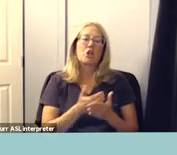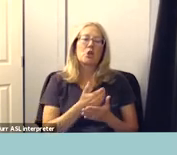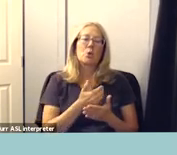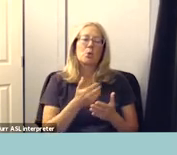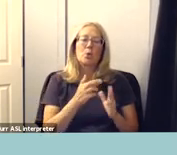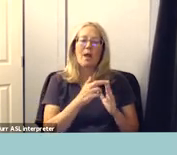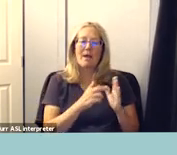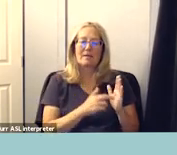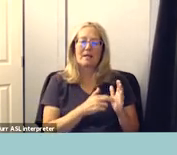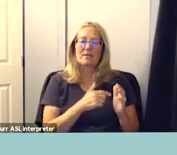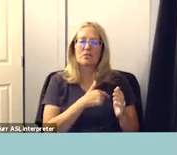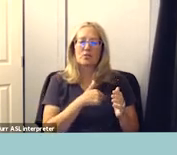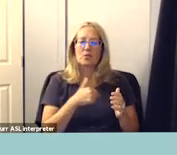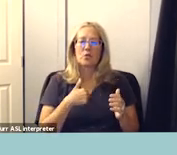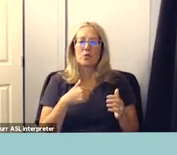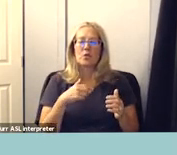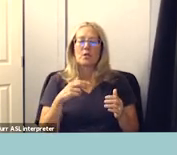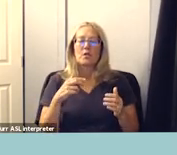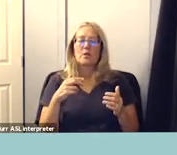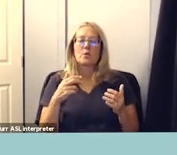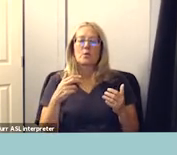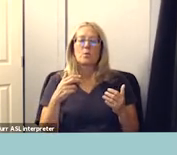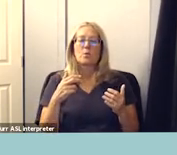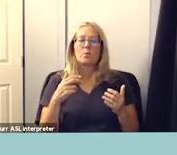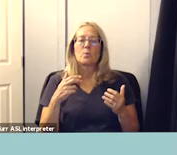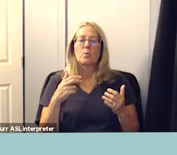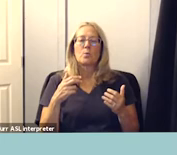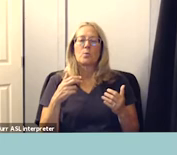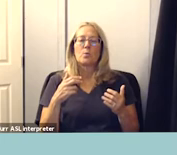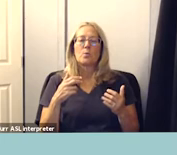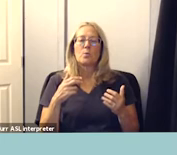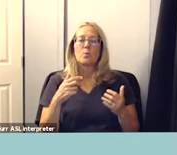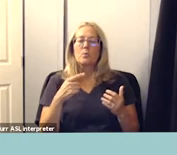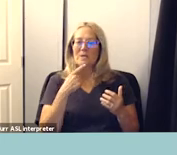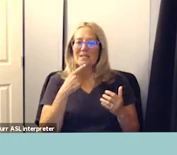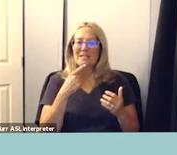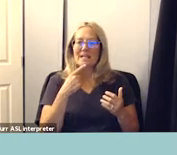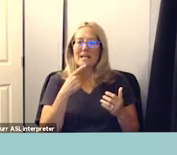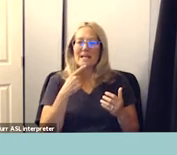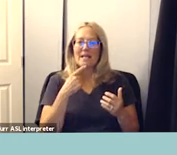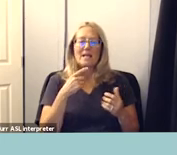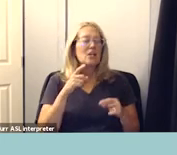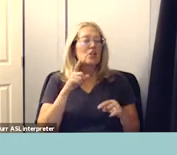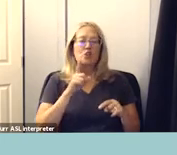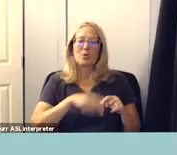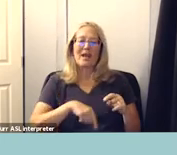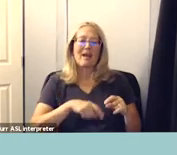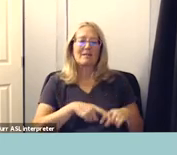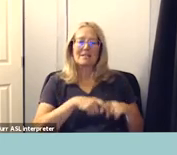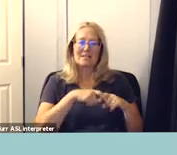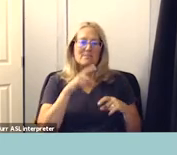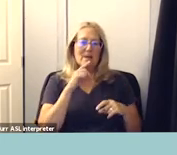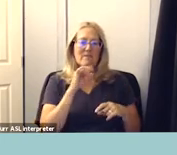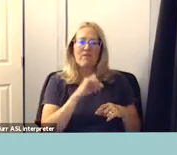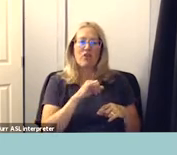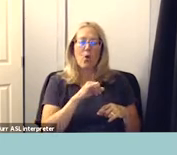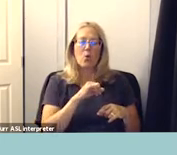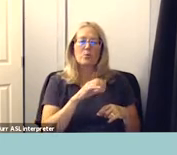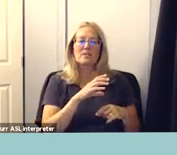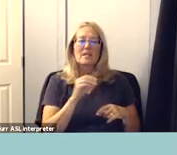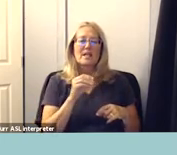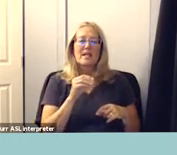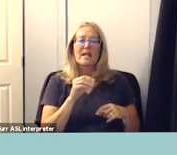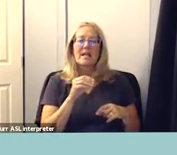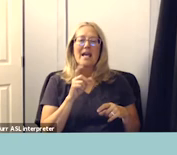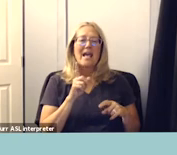we are are saying you may not suspend for these behaviors and you may not